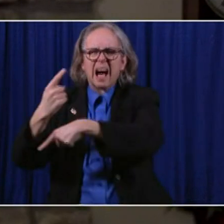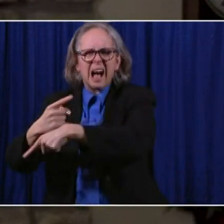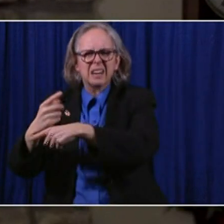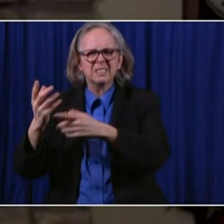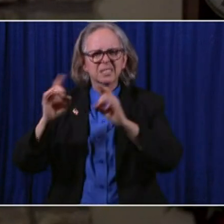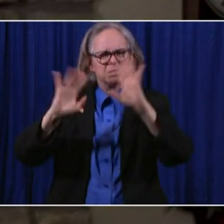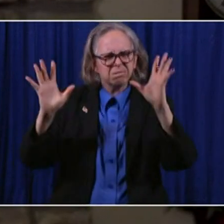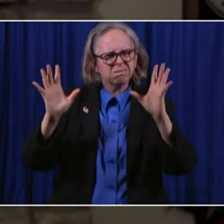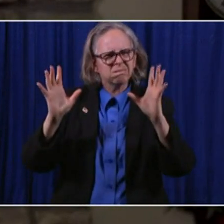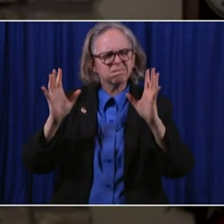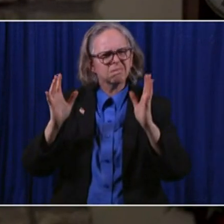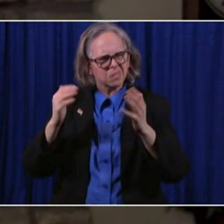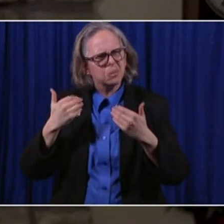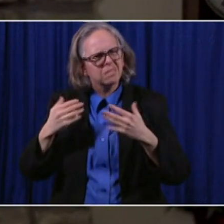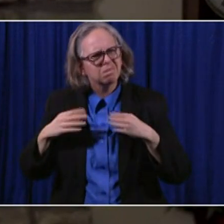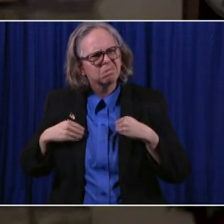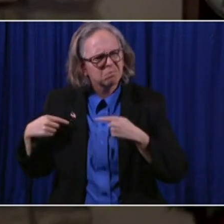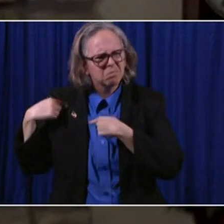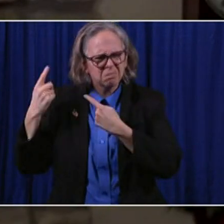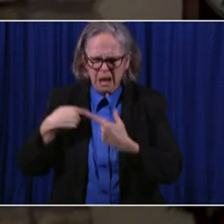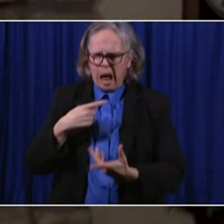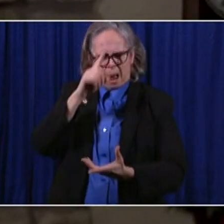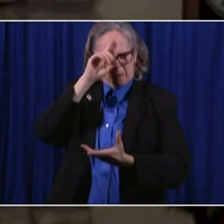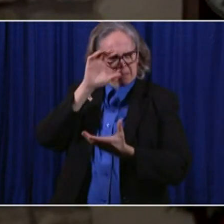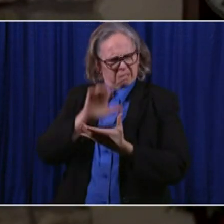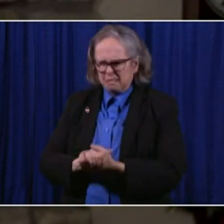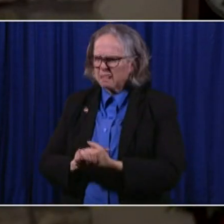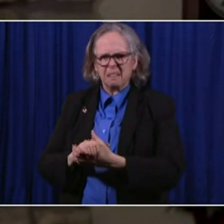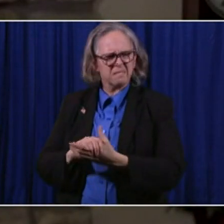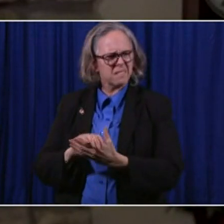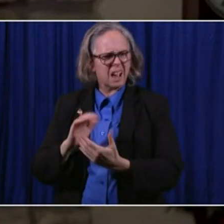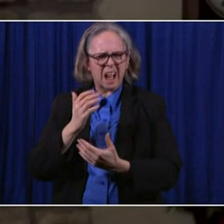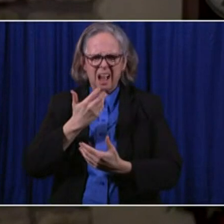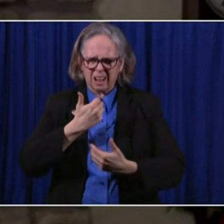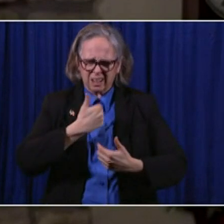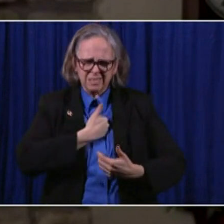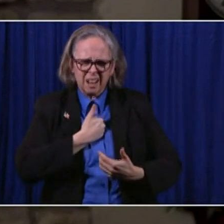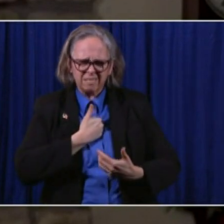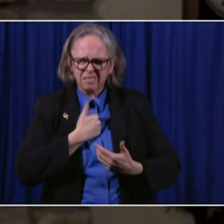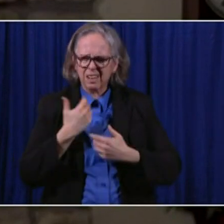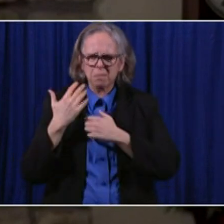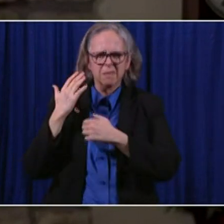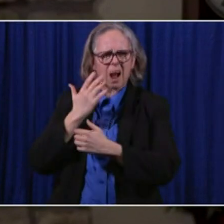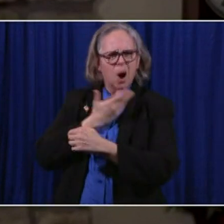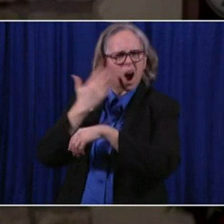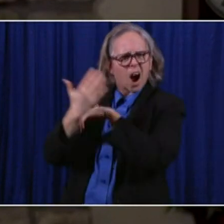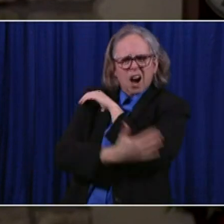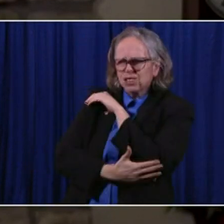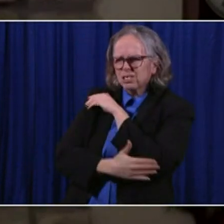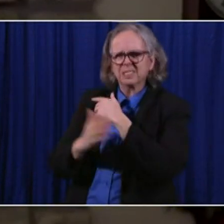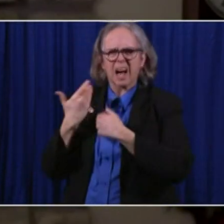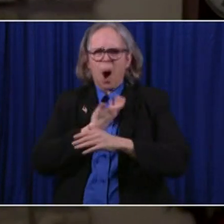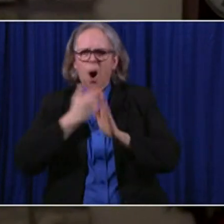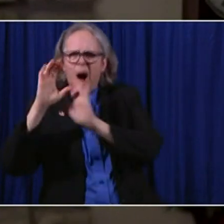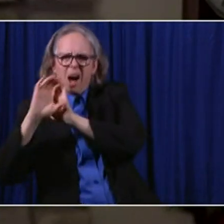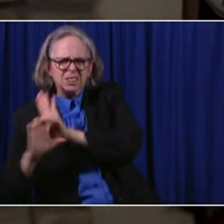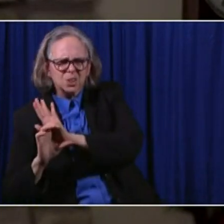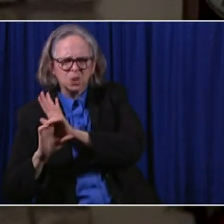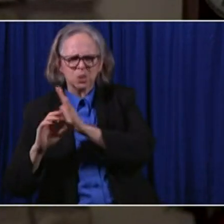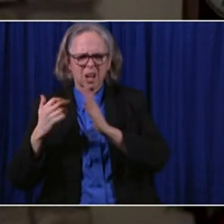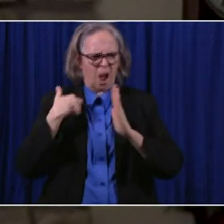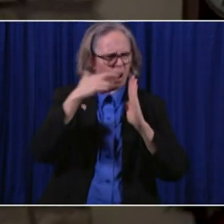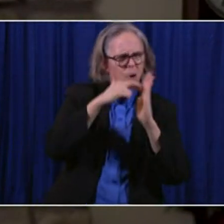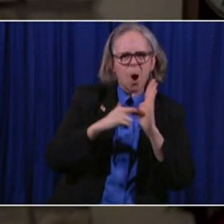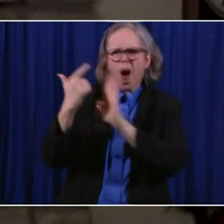A belief in ourselves. This faith in the Constitution, faith in the rule of law, is what binds us together.